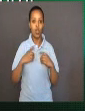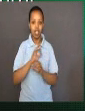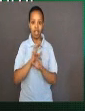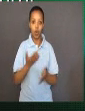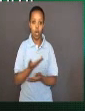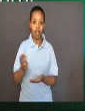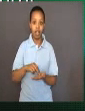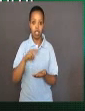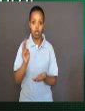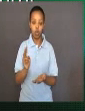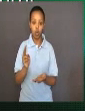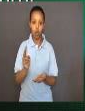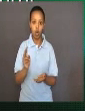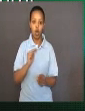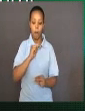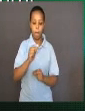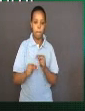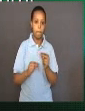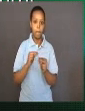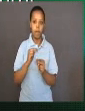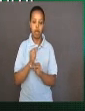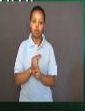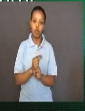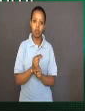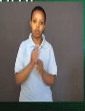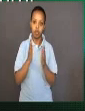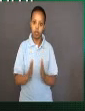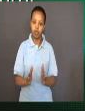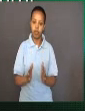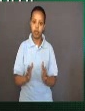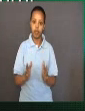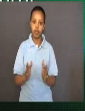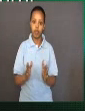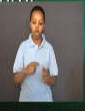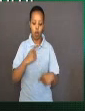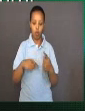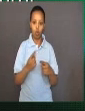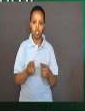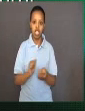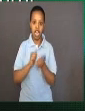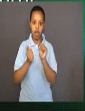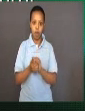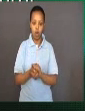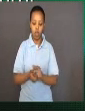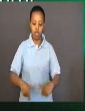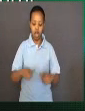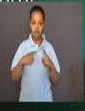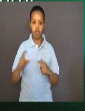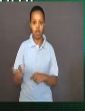through natural processes and the way life on Earth came to be.